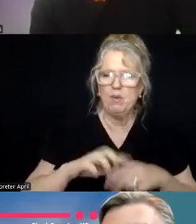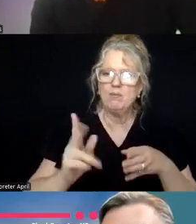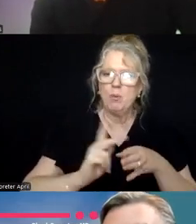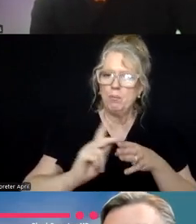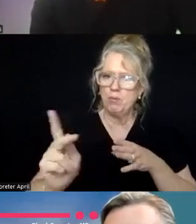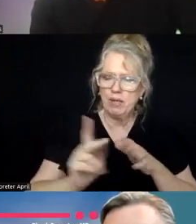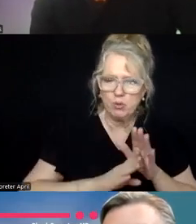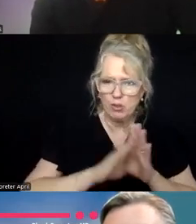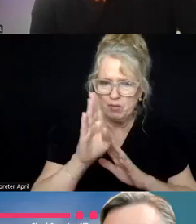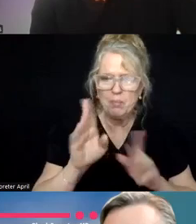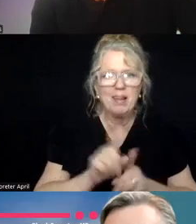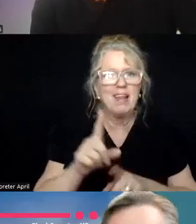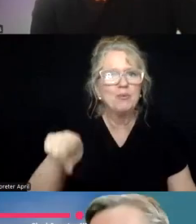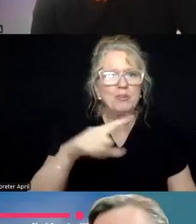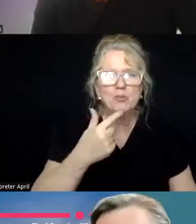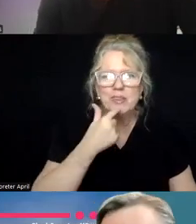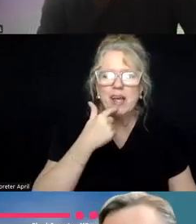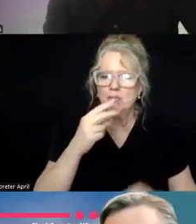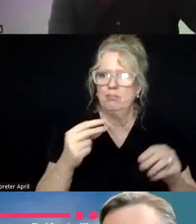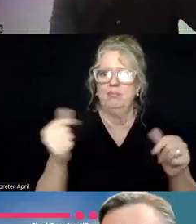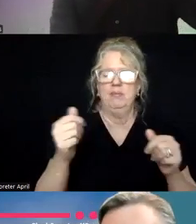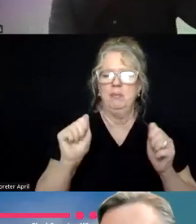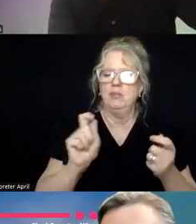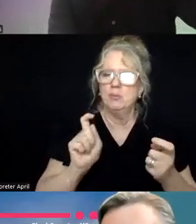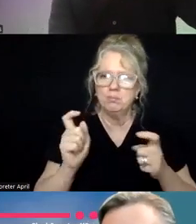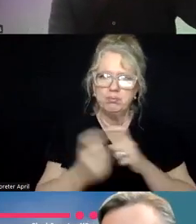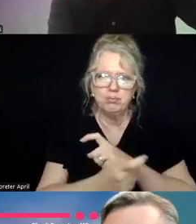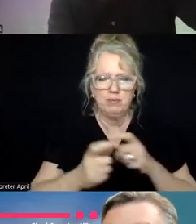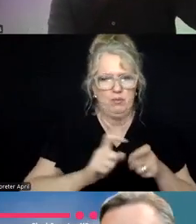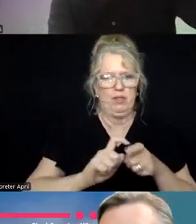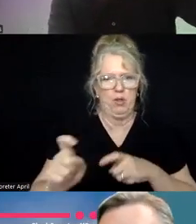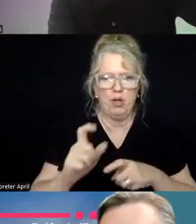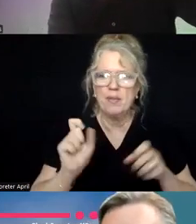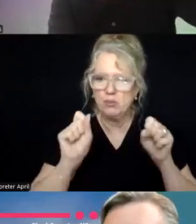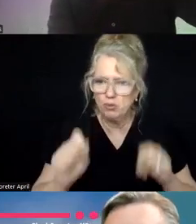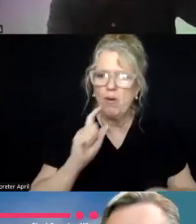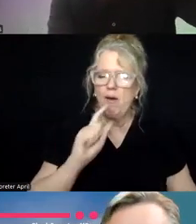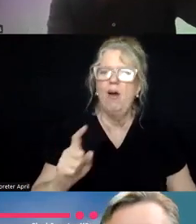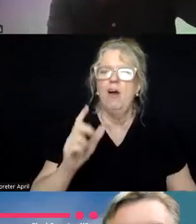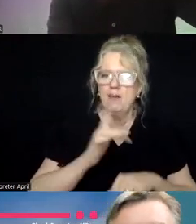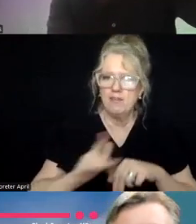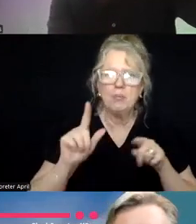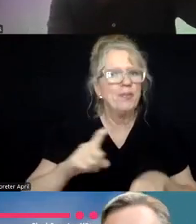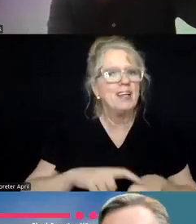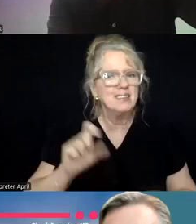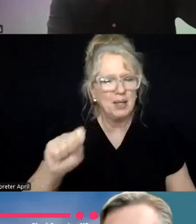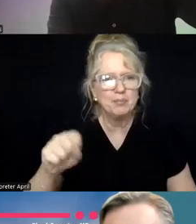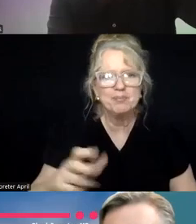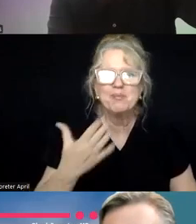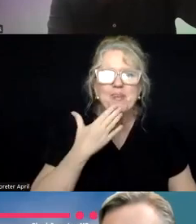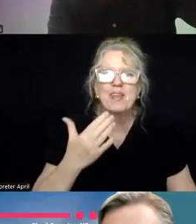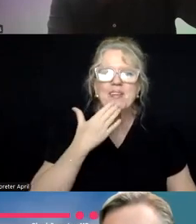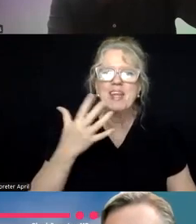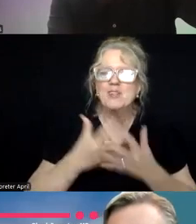development, but like you said, being able to just immediately pivot and get to the call when that avail so that you are available in that time. Yeah. Well, thank